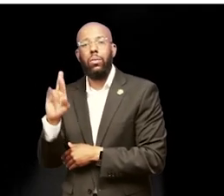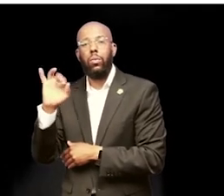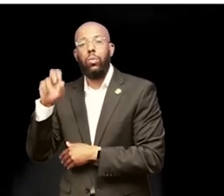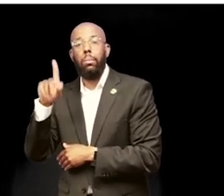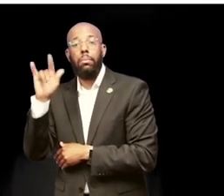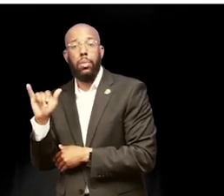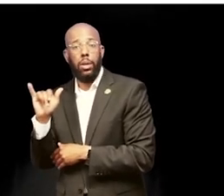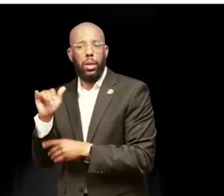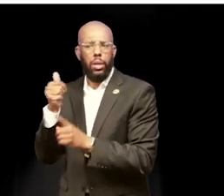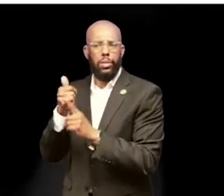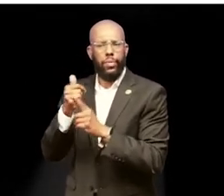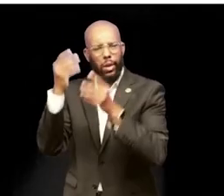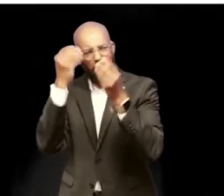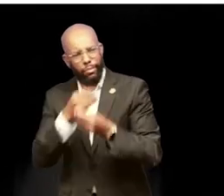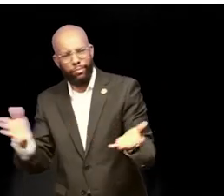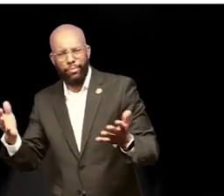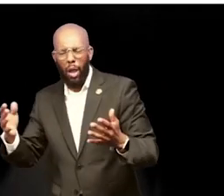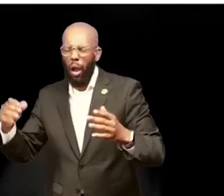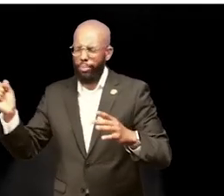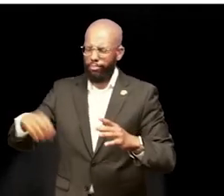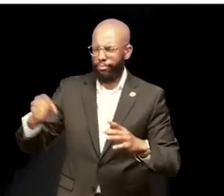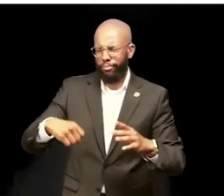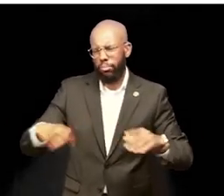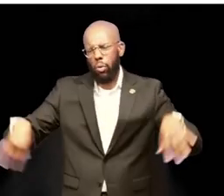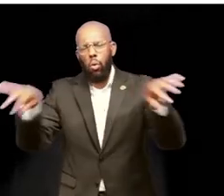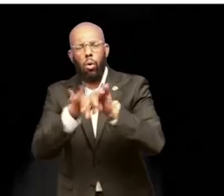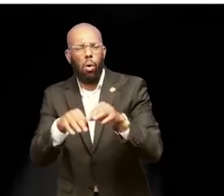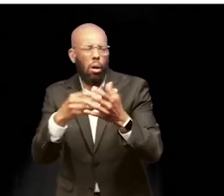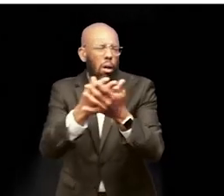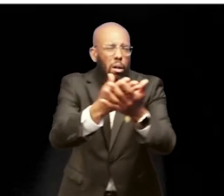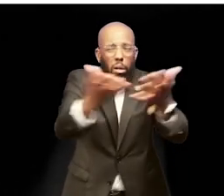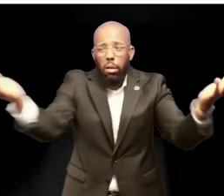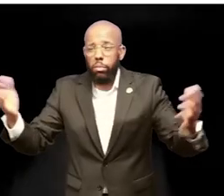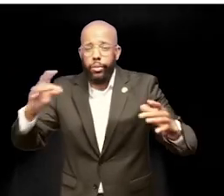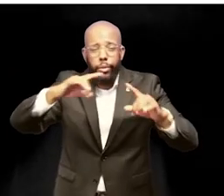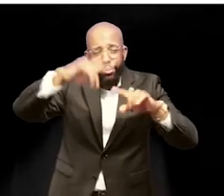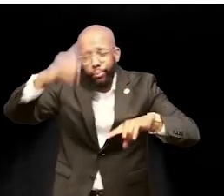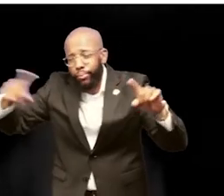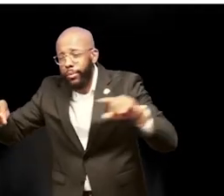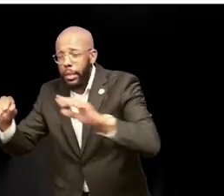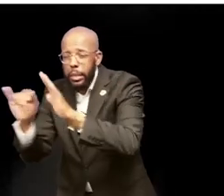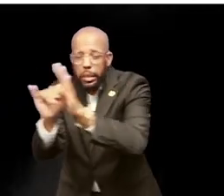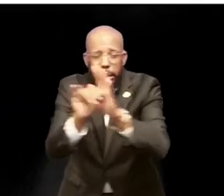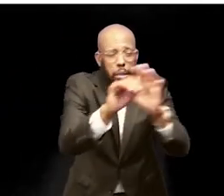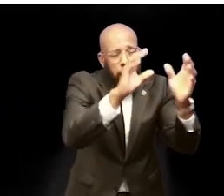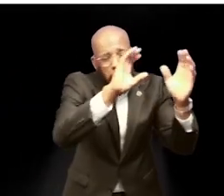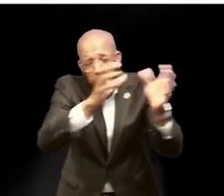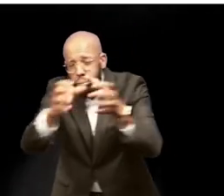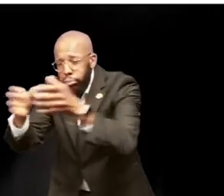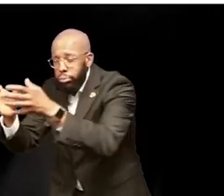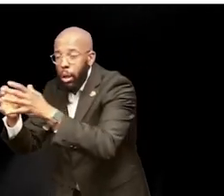issued the mandate to take the instruments out of their cases and make them sing. Against the backdrop of the civil rights movement